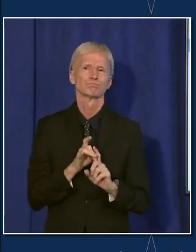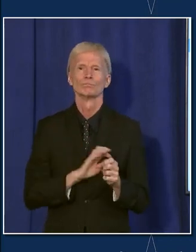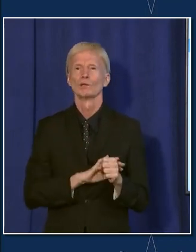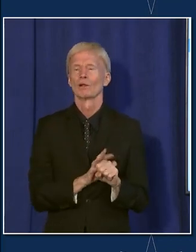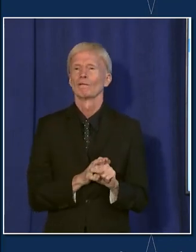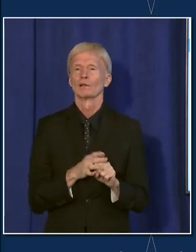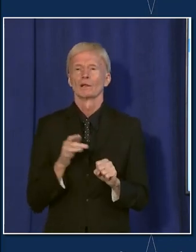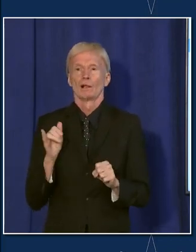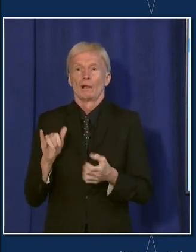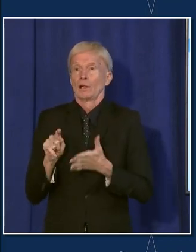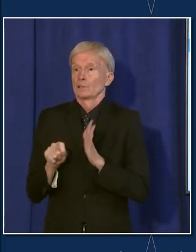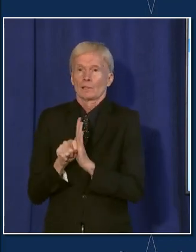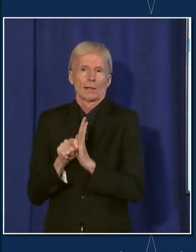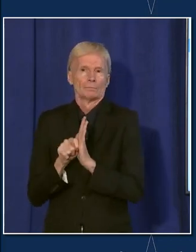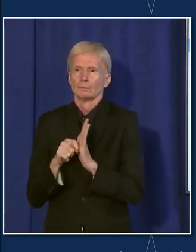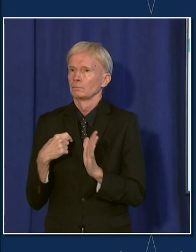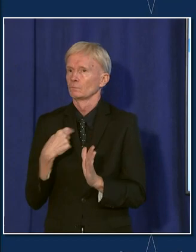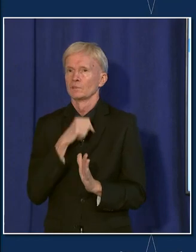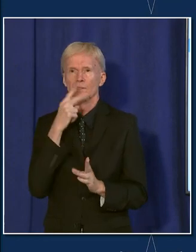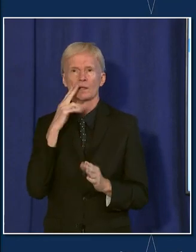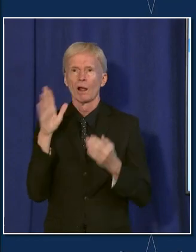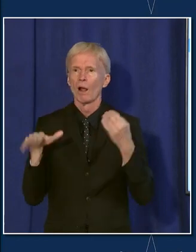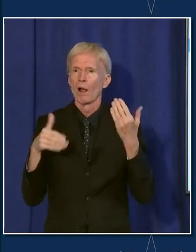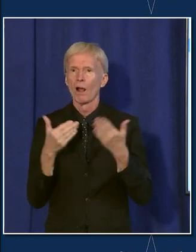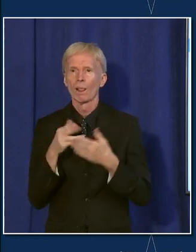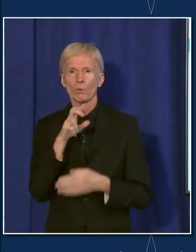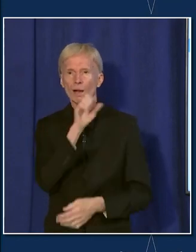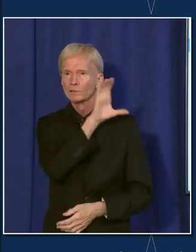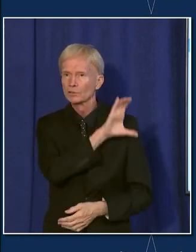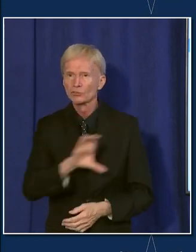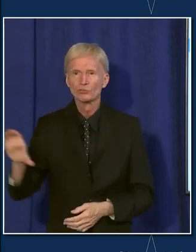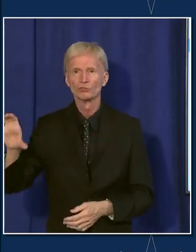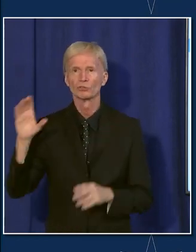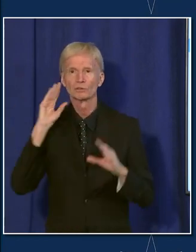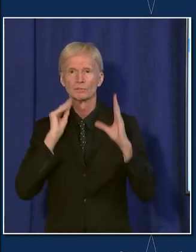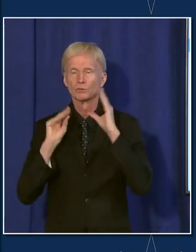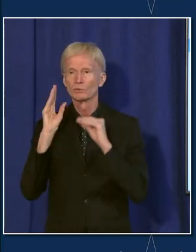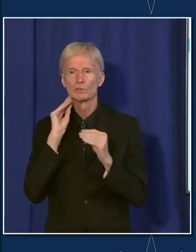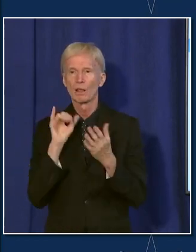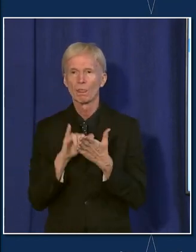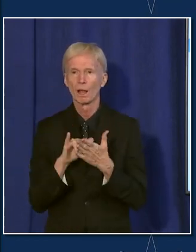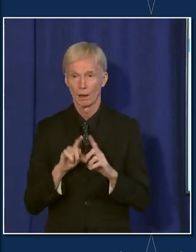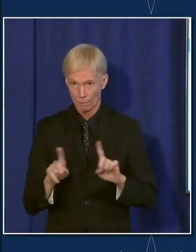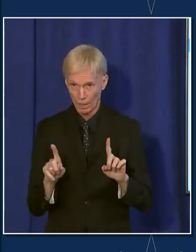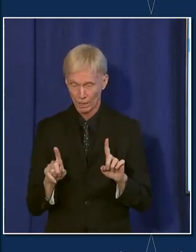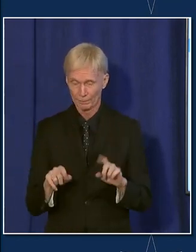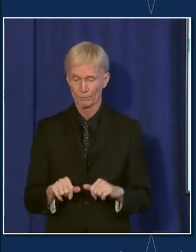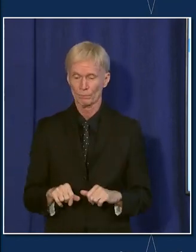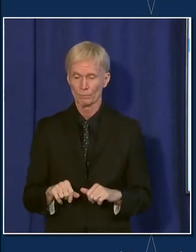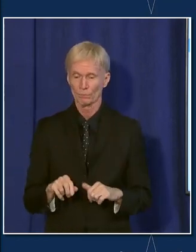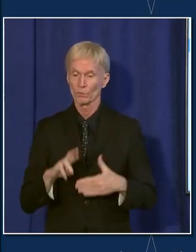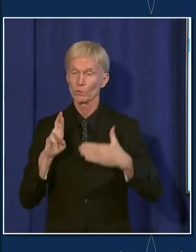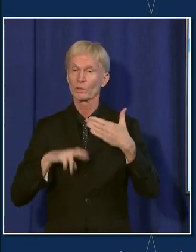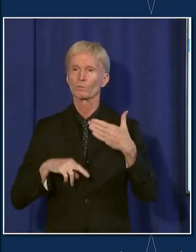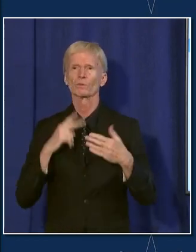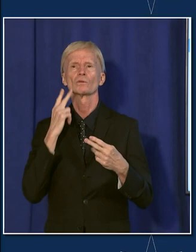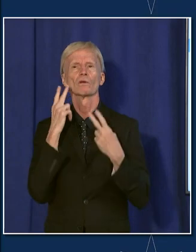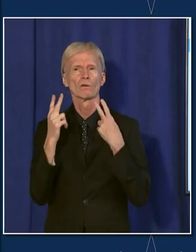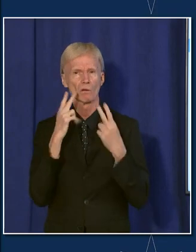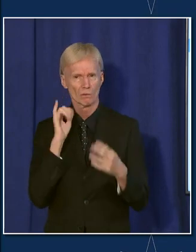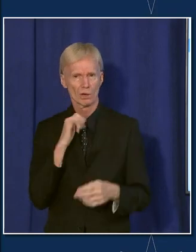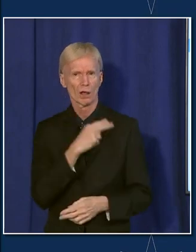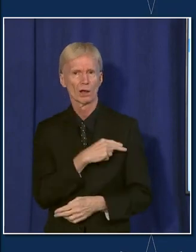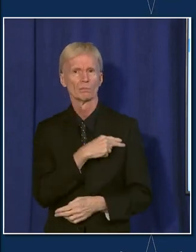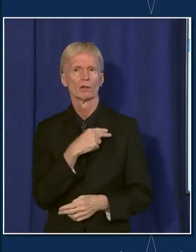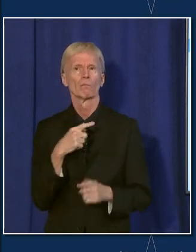was going to go because it wasn't something we were seeing across the whole country. But in terms of the outcomes, we saw hospitalizations and deaths go up